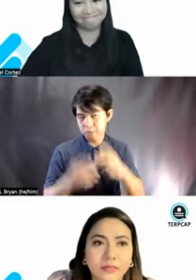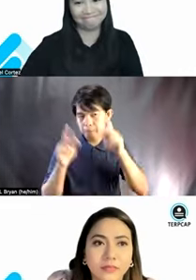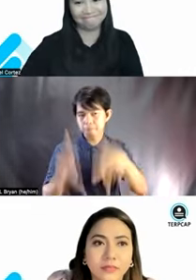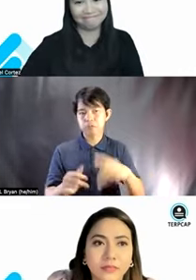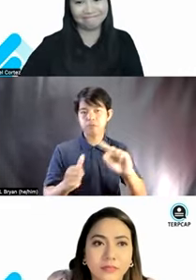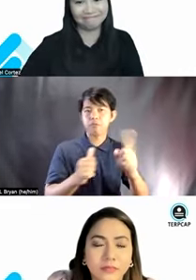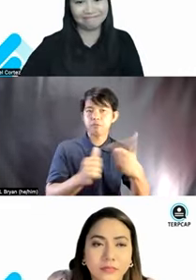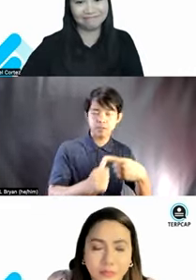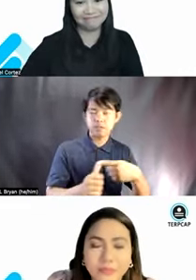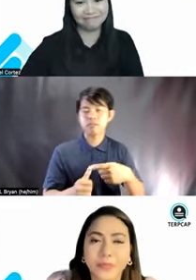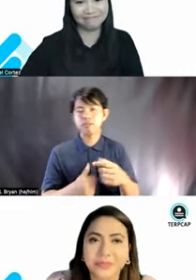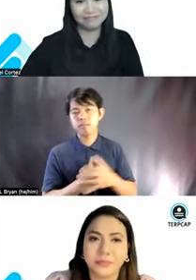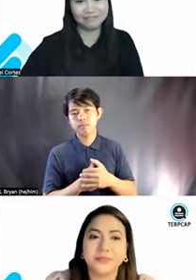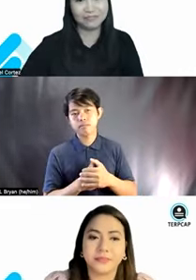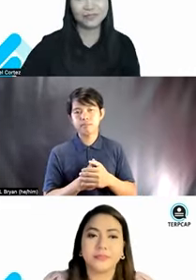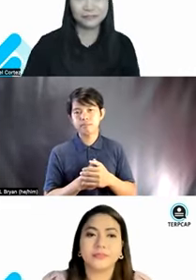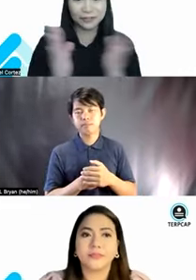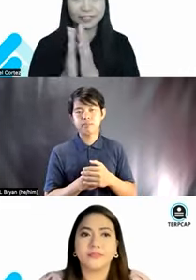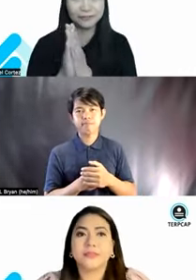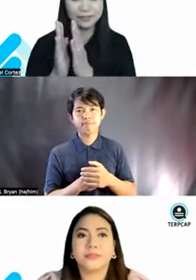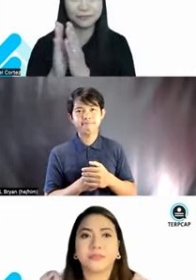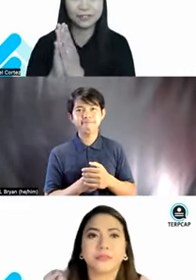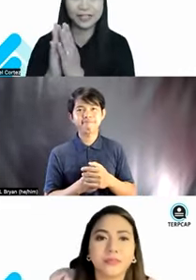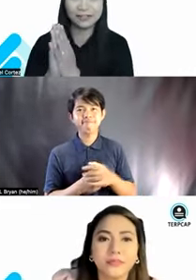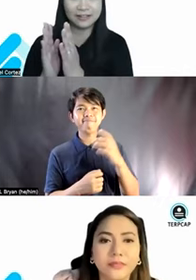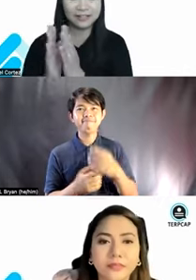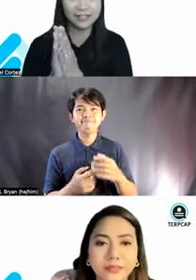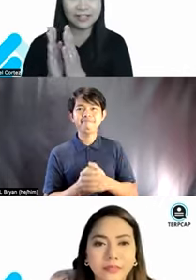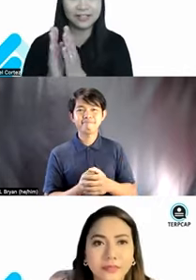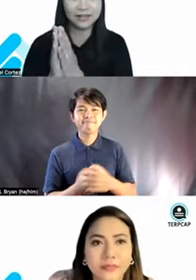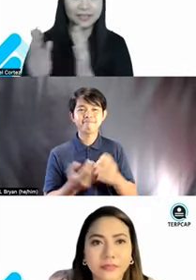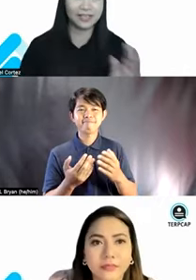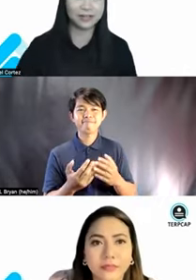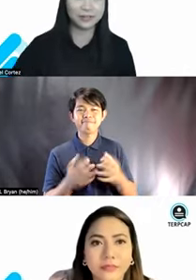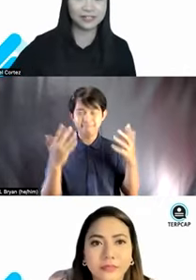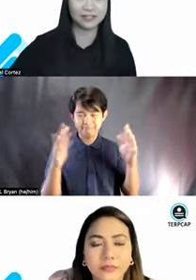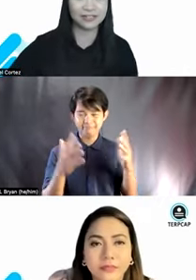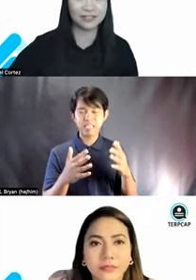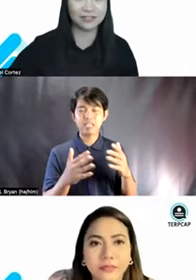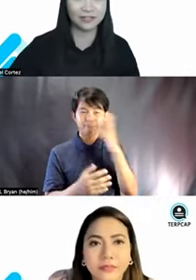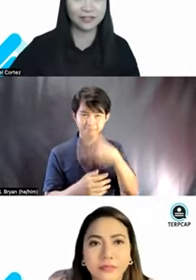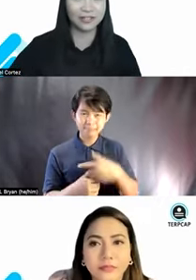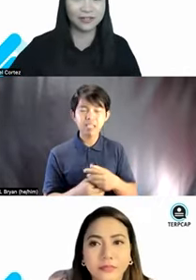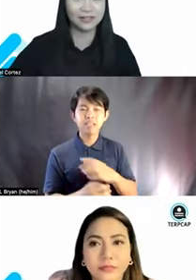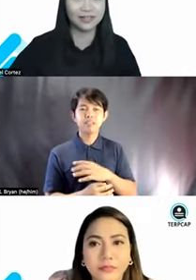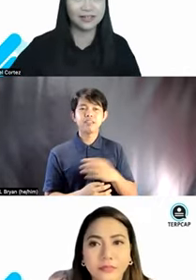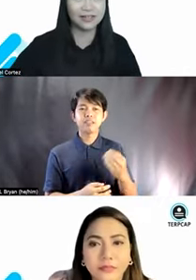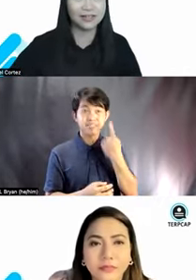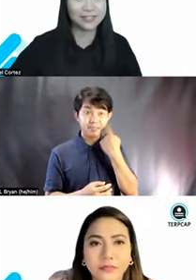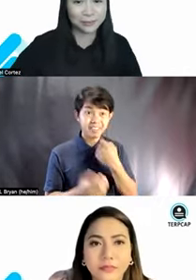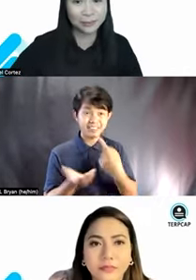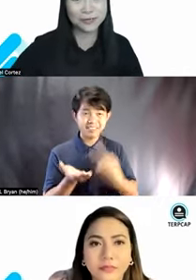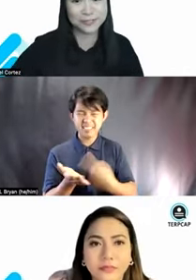everybody. Yeah. Beautiful, beautiful. And that really, um, that echoes our discussion earlier na,